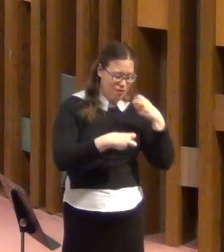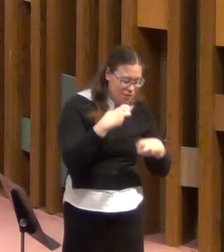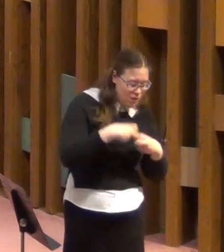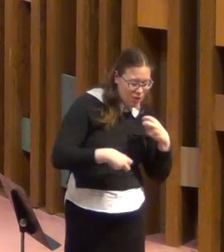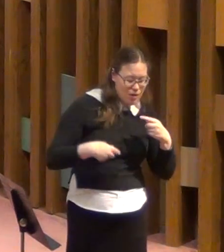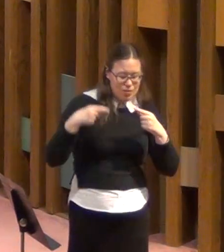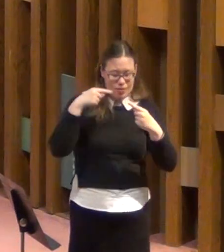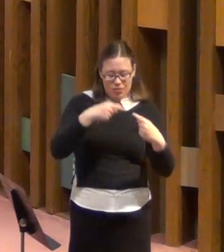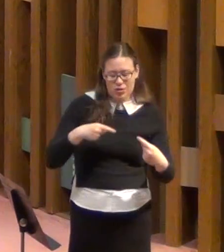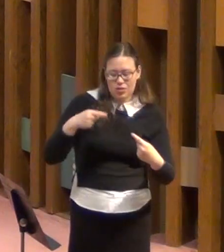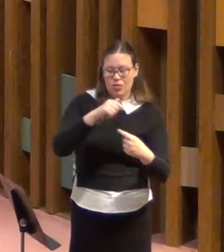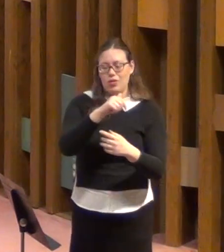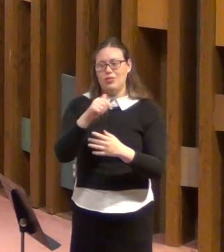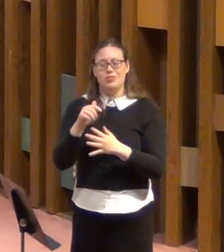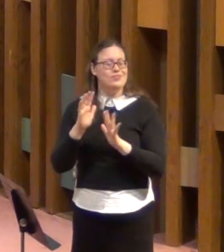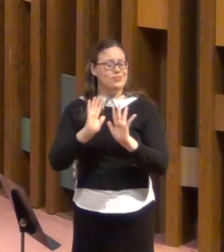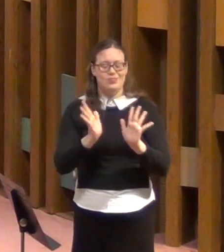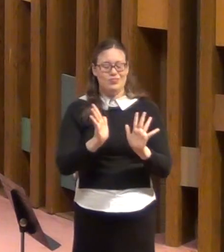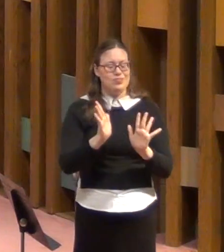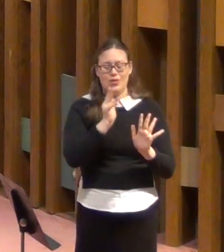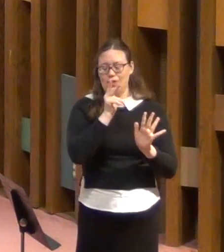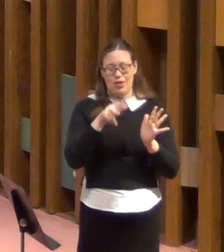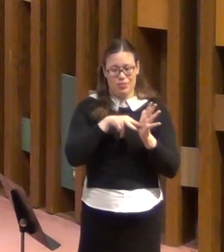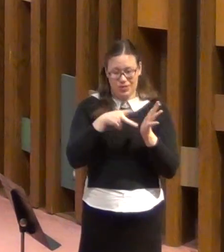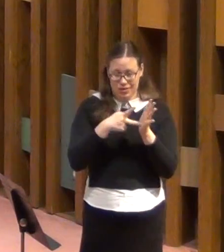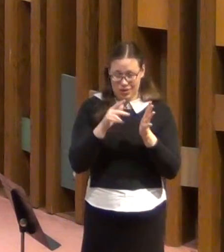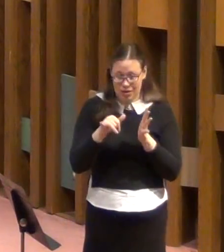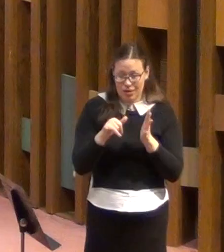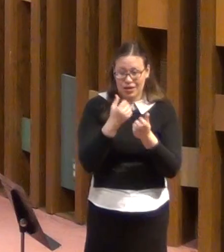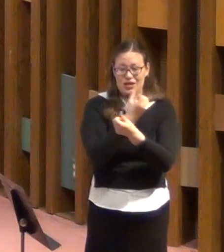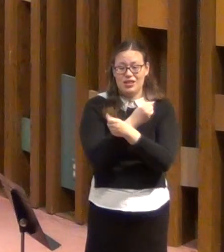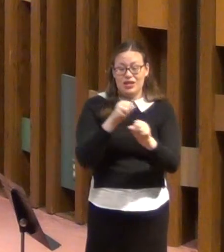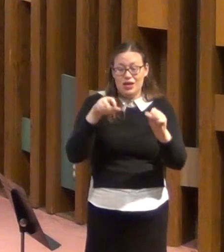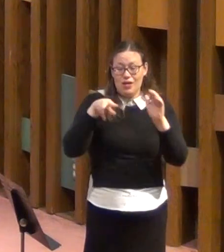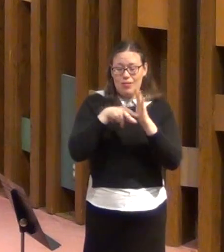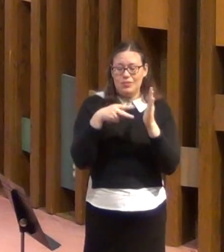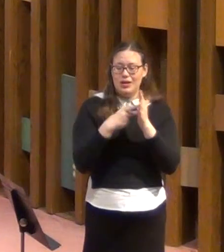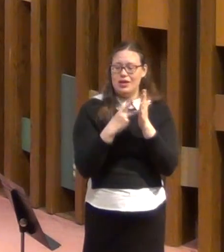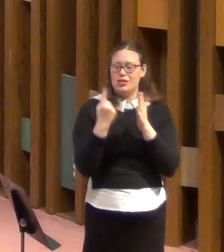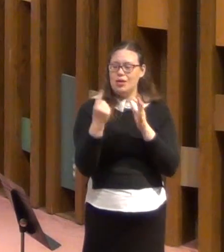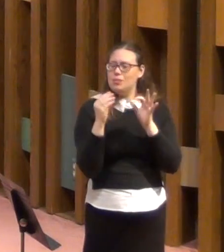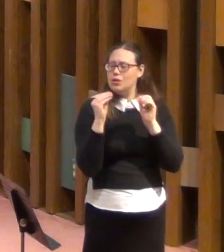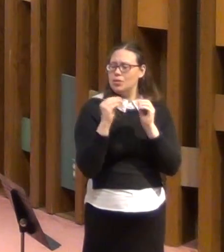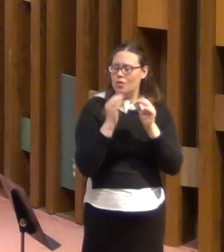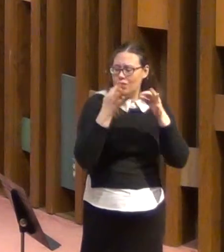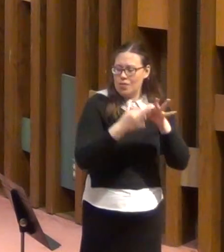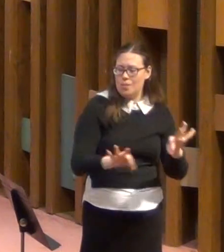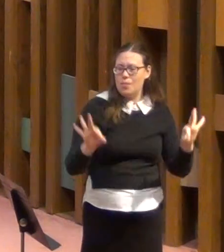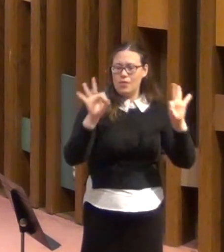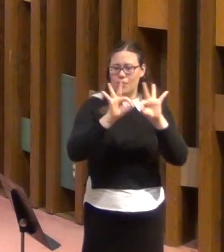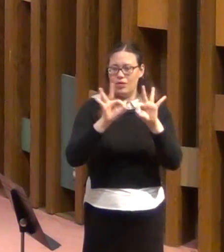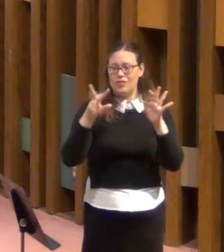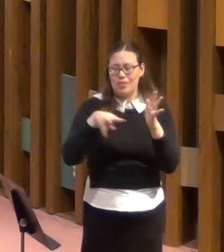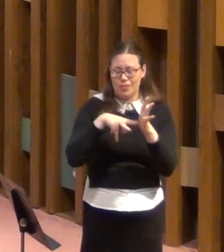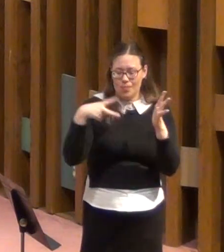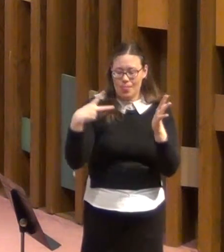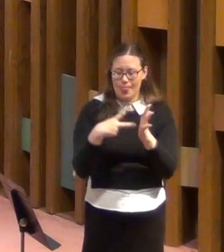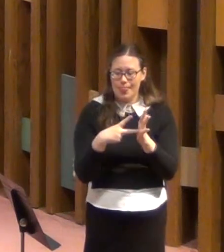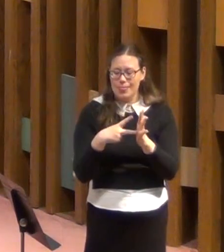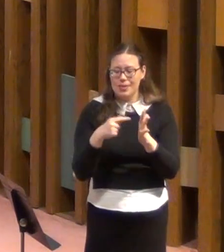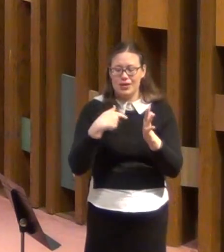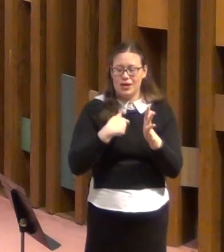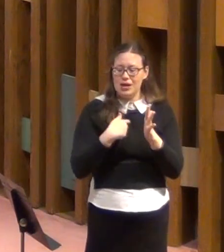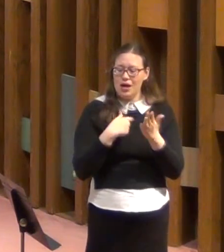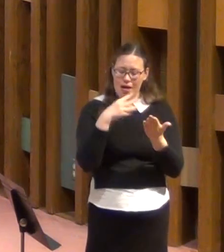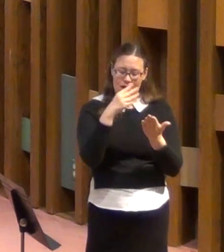attitude anymore. But being delivered means something much more significant. It means that I have learned how to